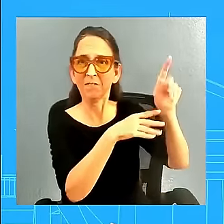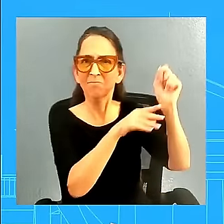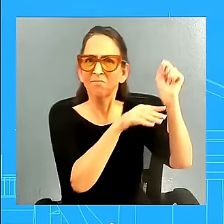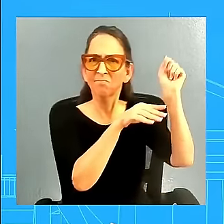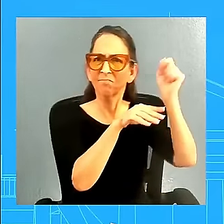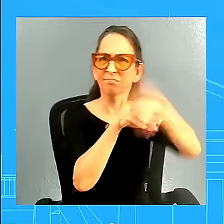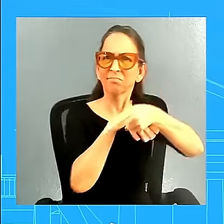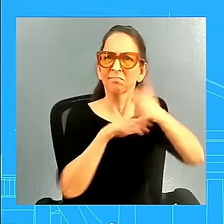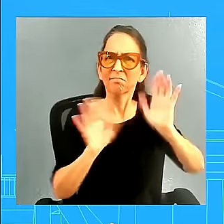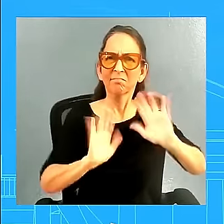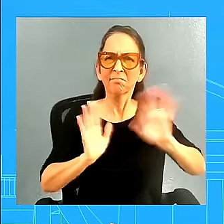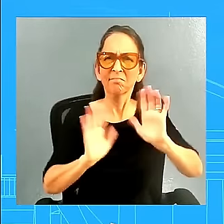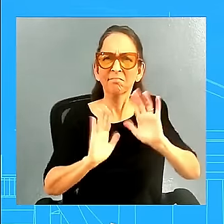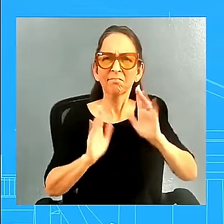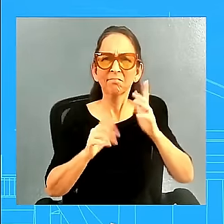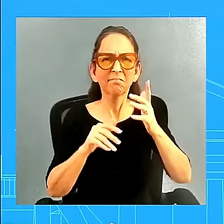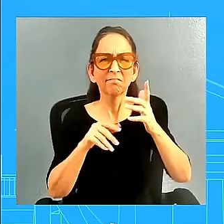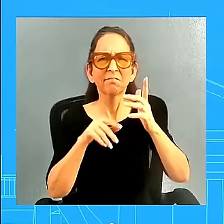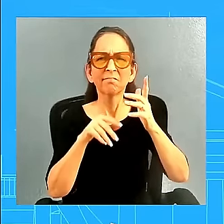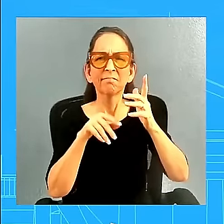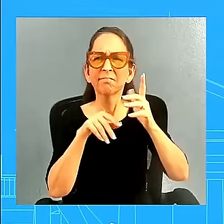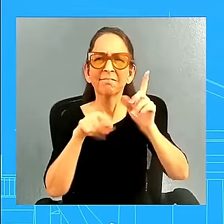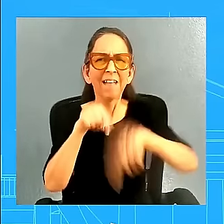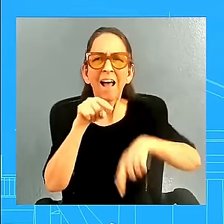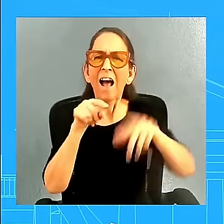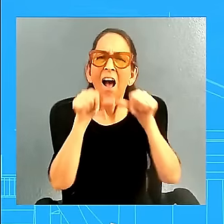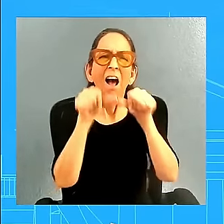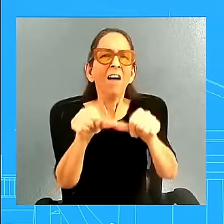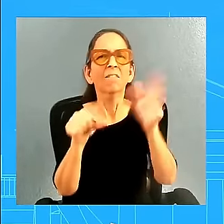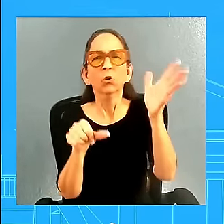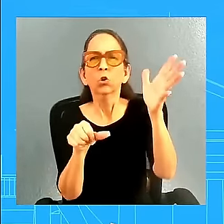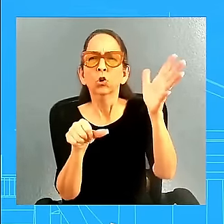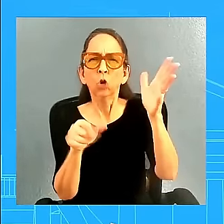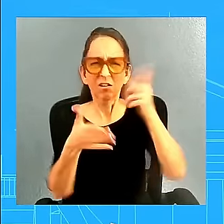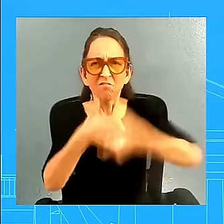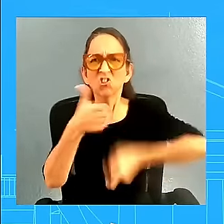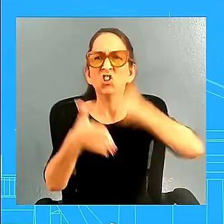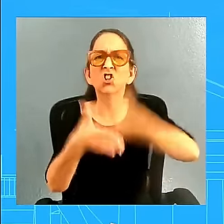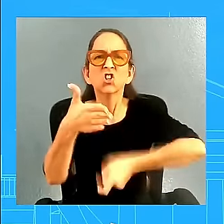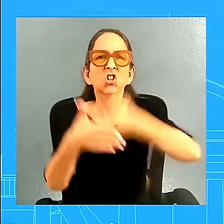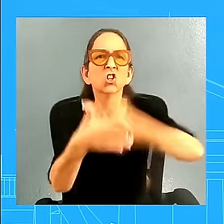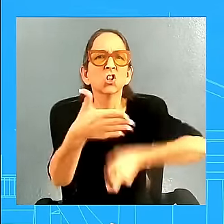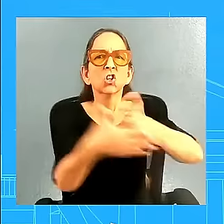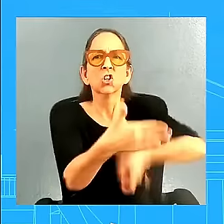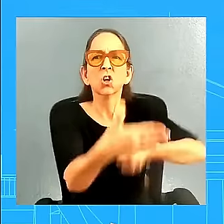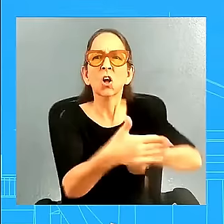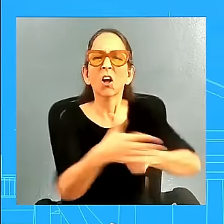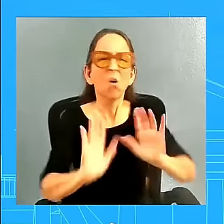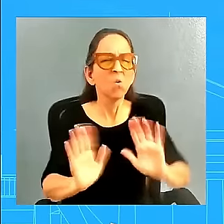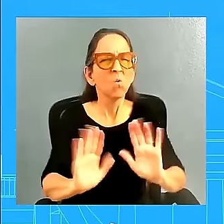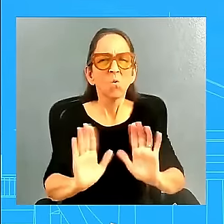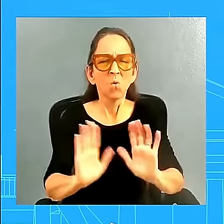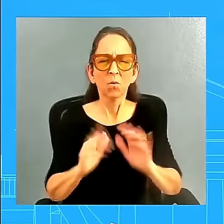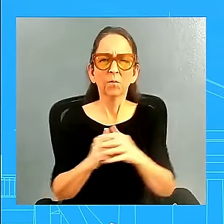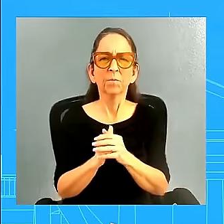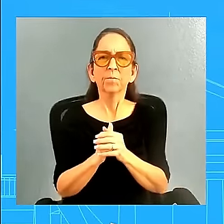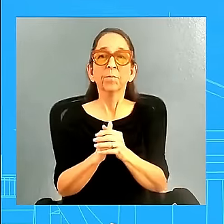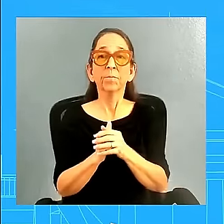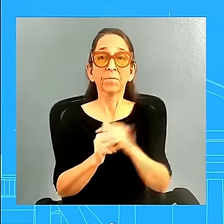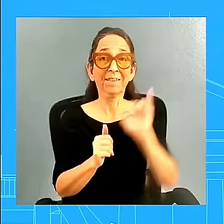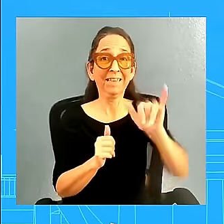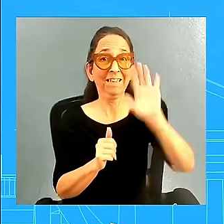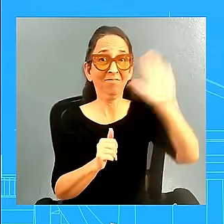that is going to change people's lives. And so that's what he was there for. He talked about, let's not forget what, what they've been,